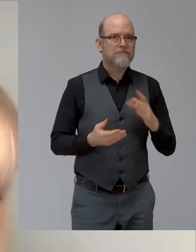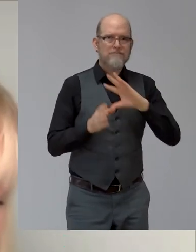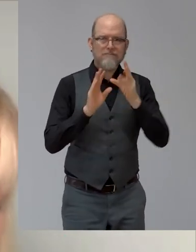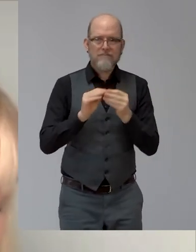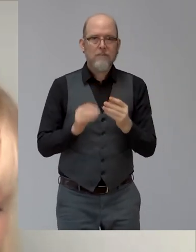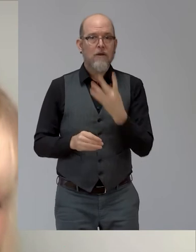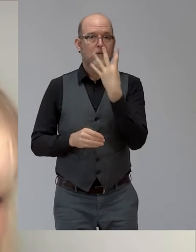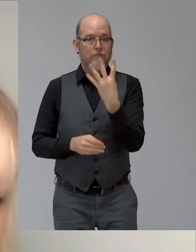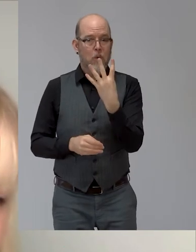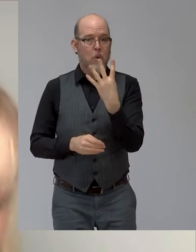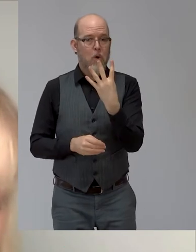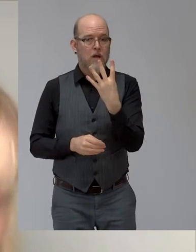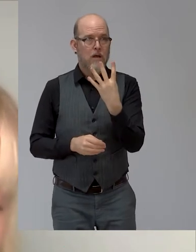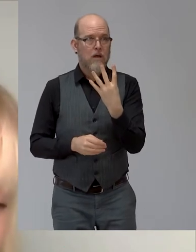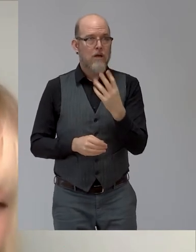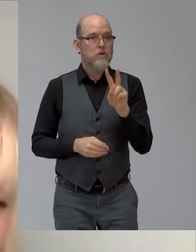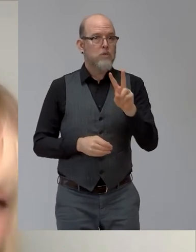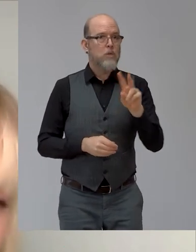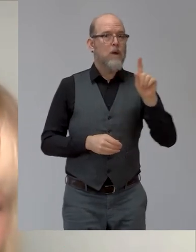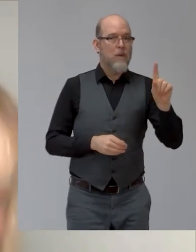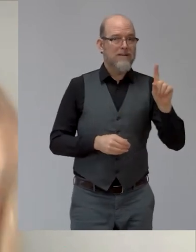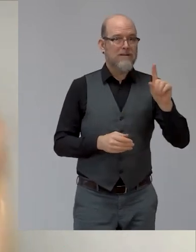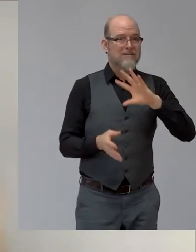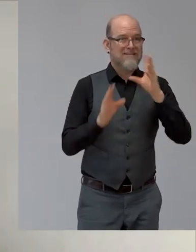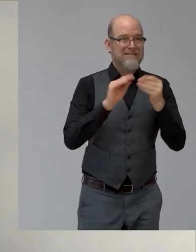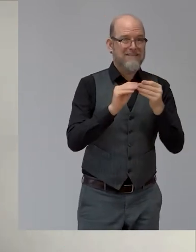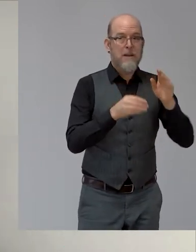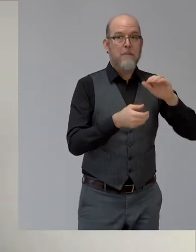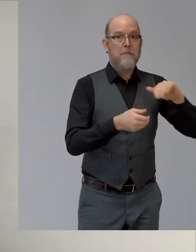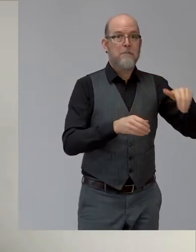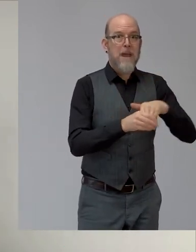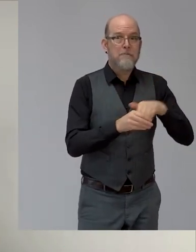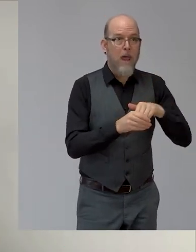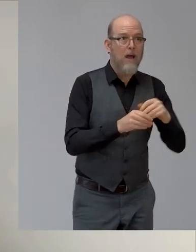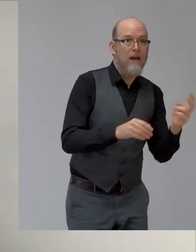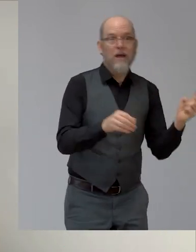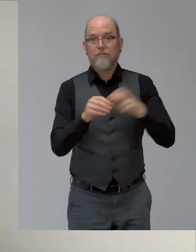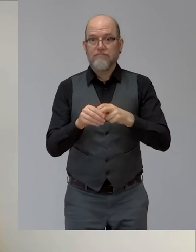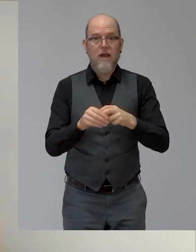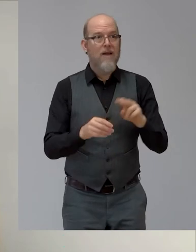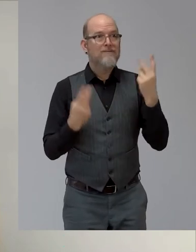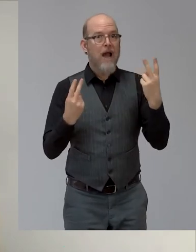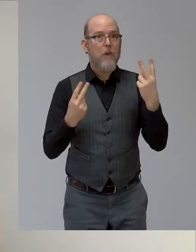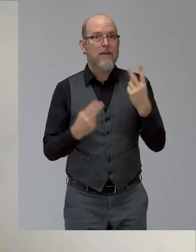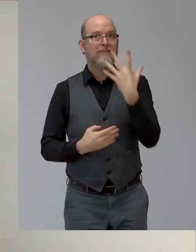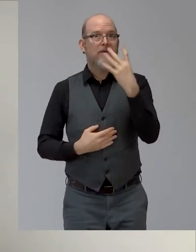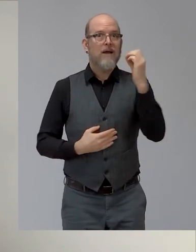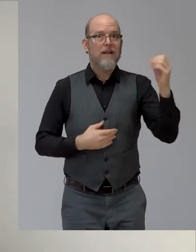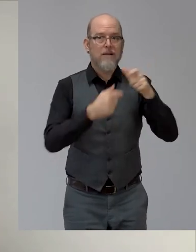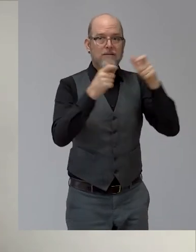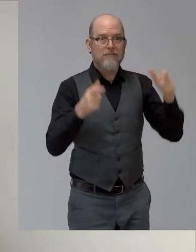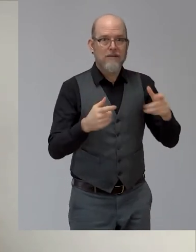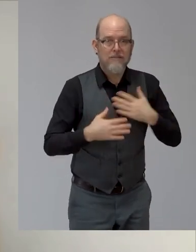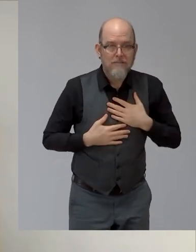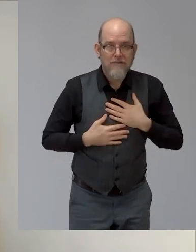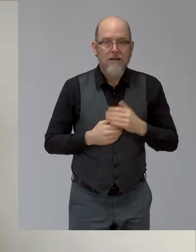uh, as part of our valuable 500 family, you know, and we started out to break, you know, the global